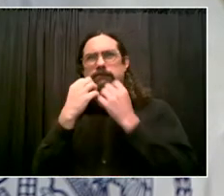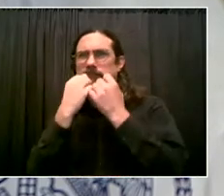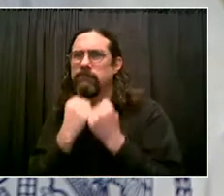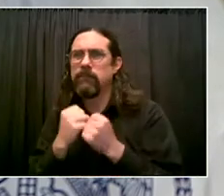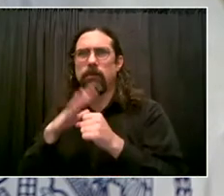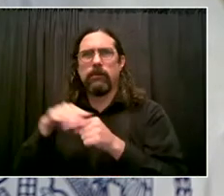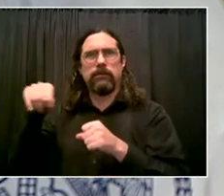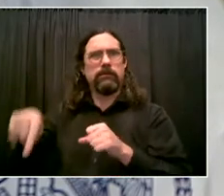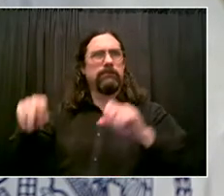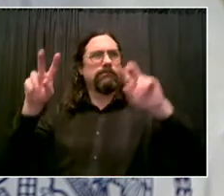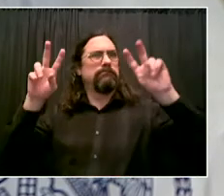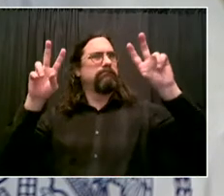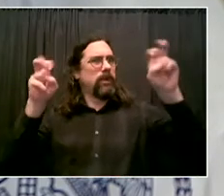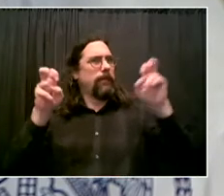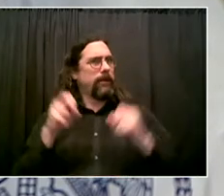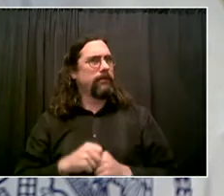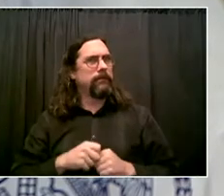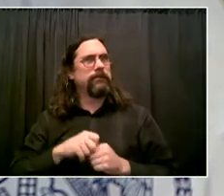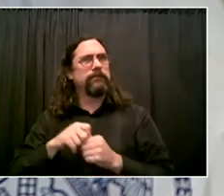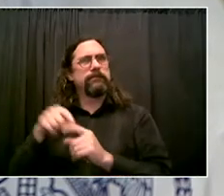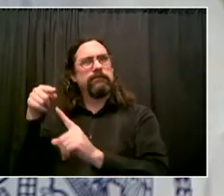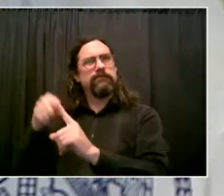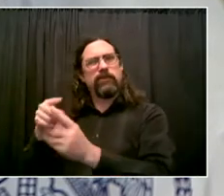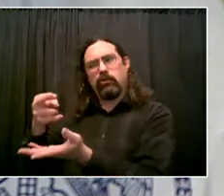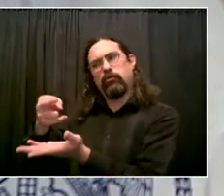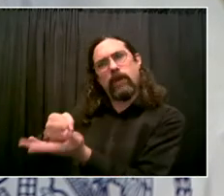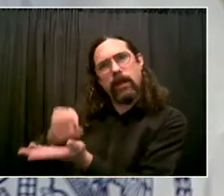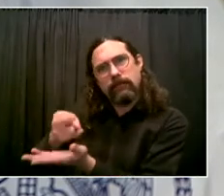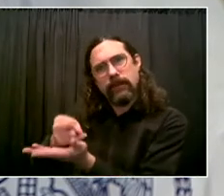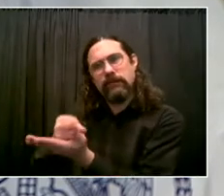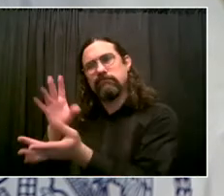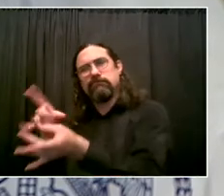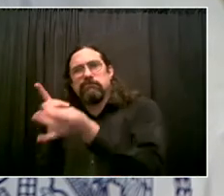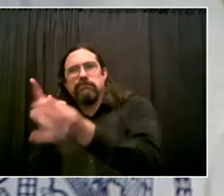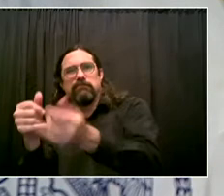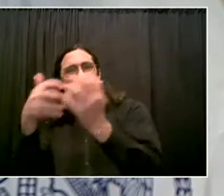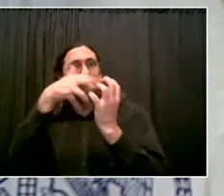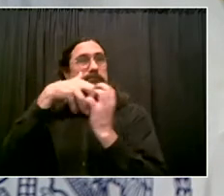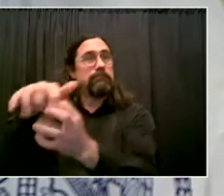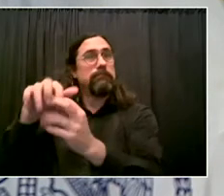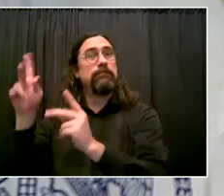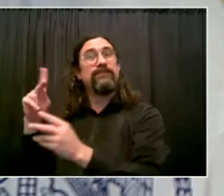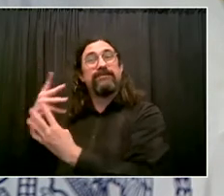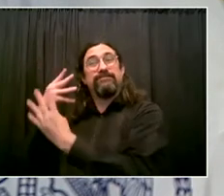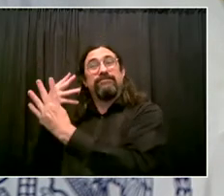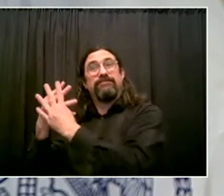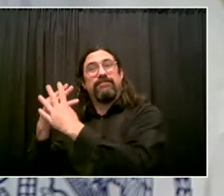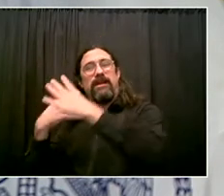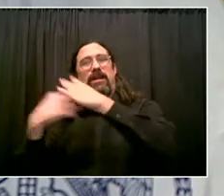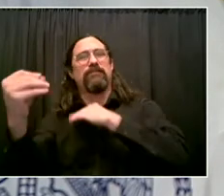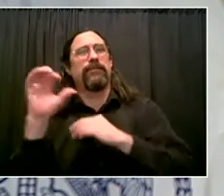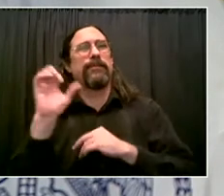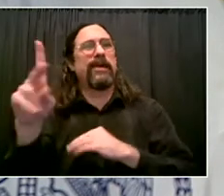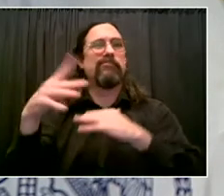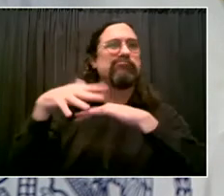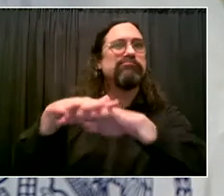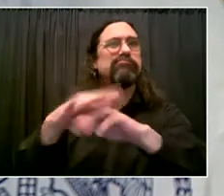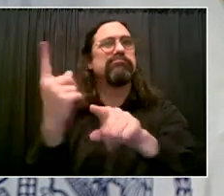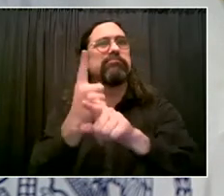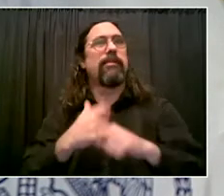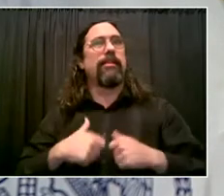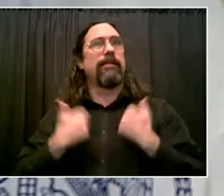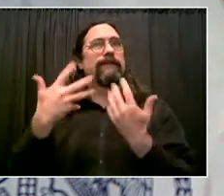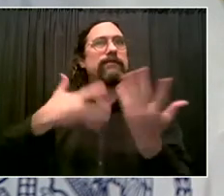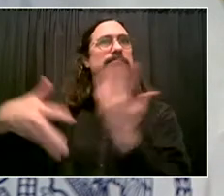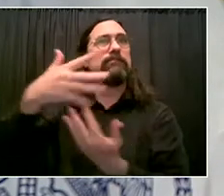also is the way to keep people safe, everyone in the community safe. Uh, he is someone who has organized and fought for his community and now